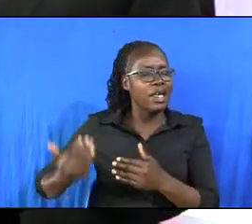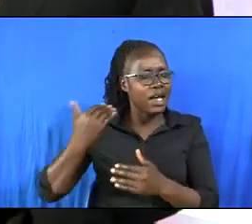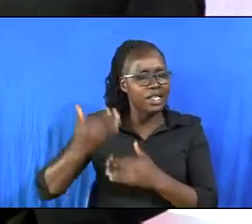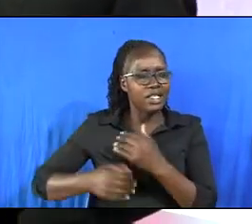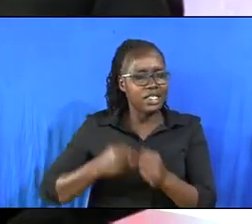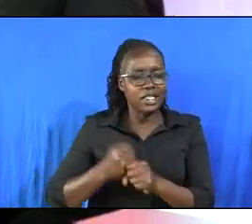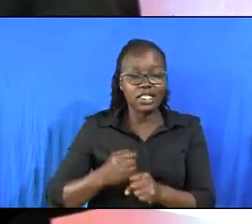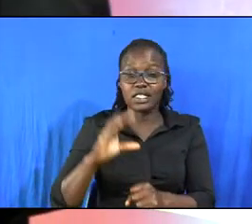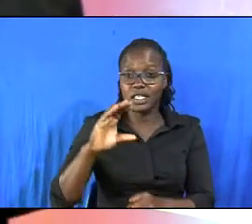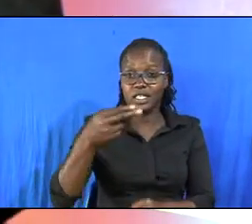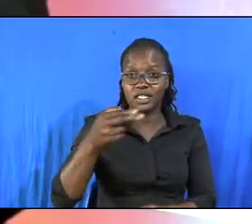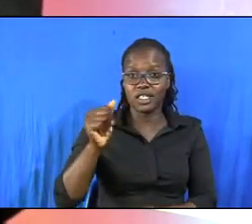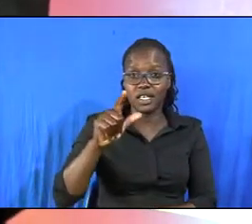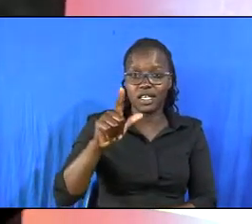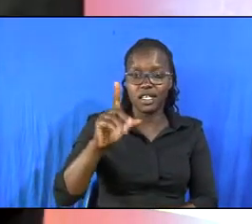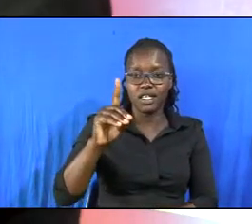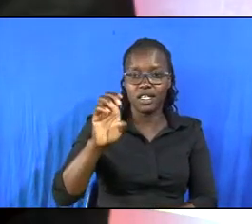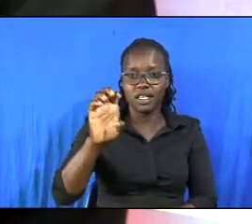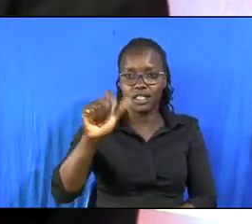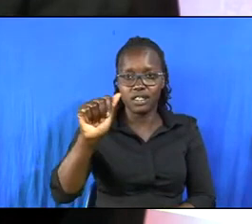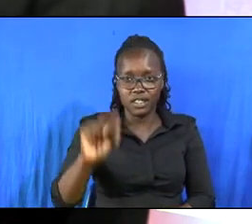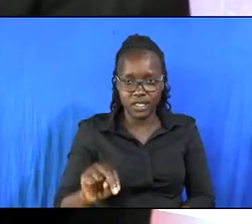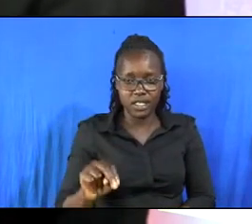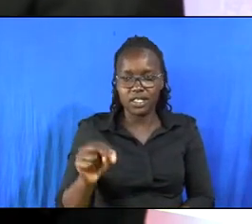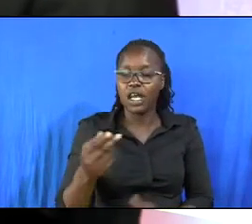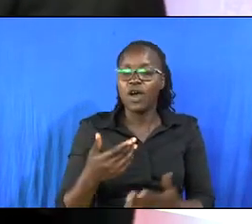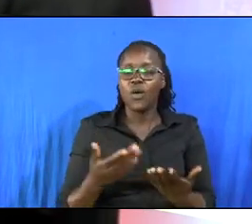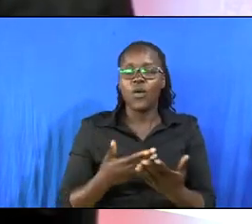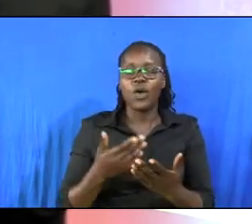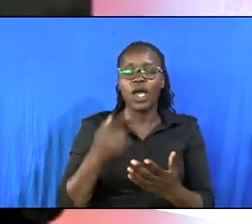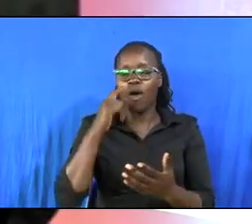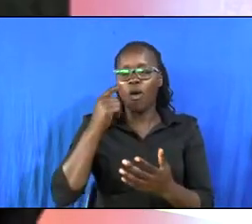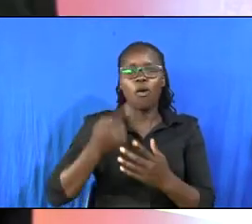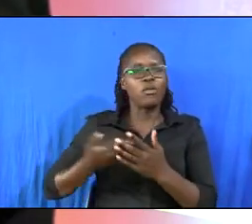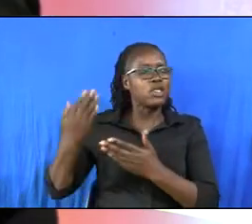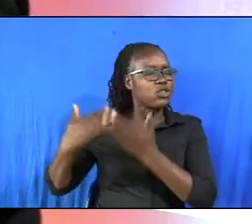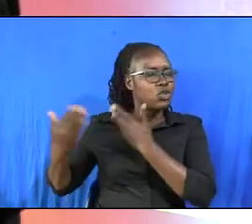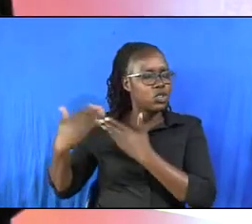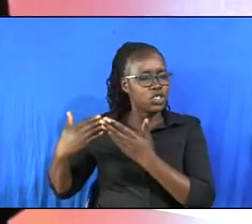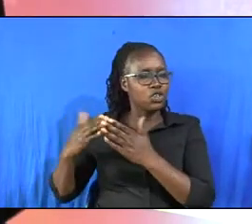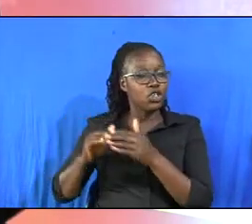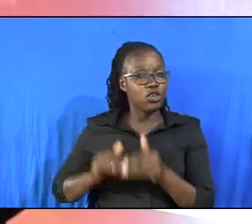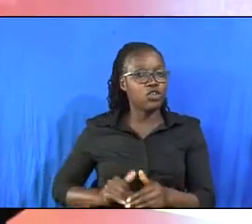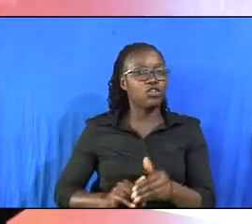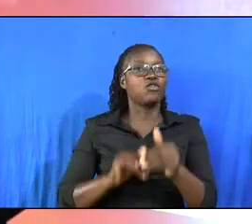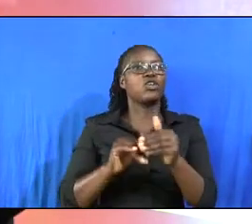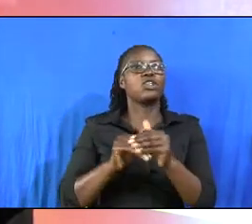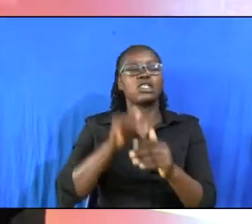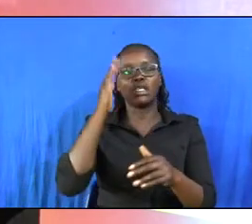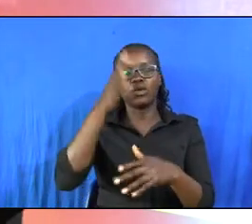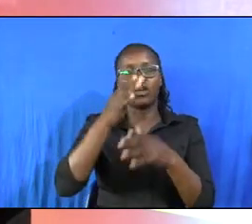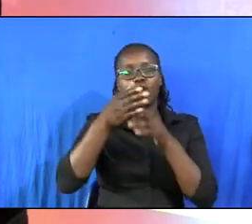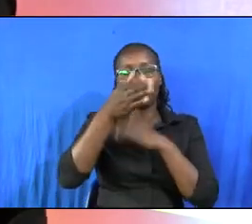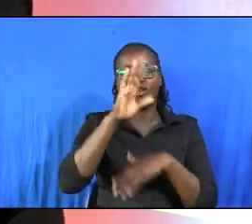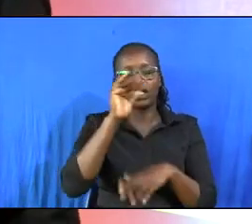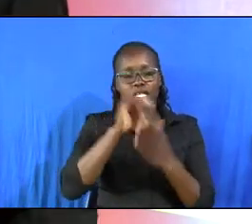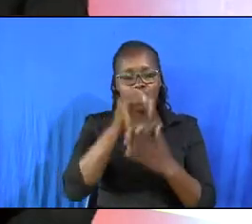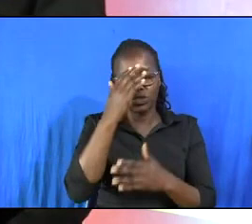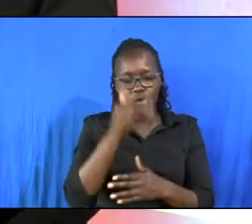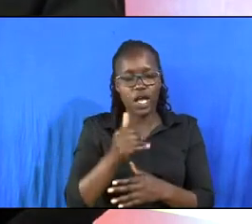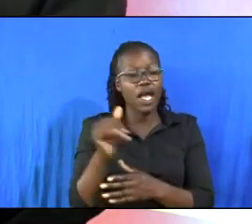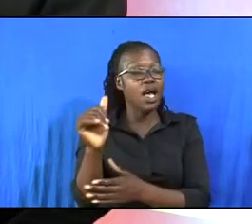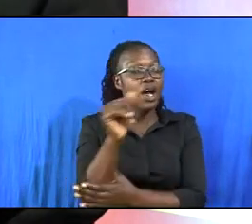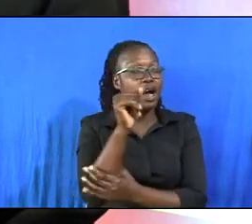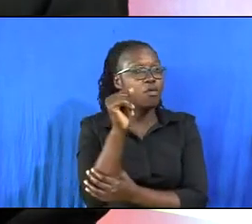had come from for that reason he did he decided to follow god and do the will of god that's why